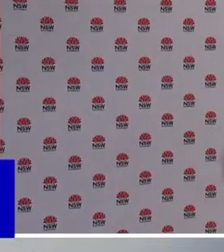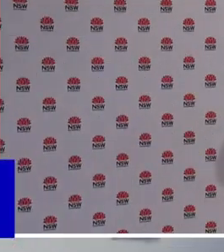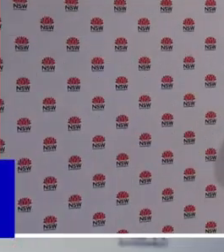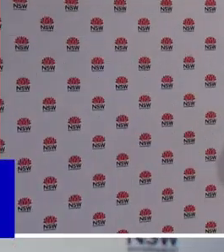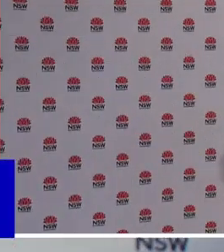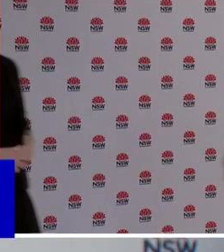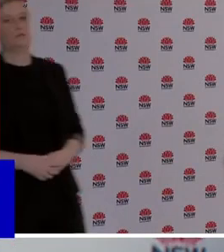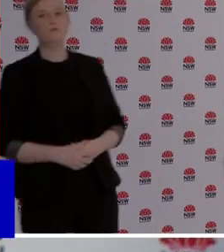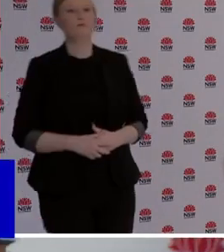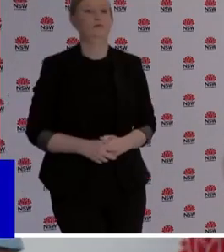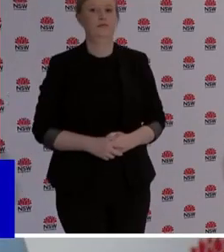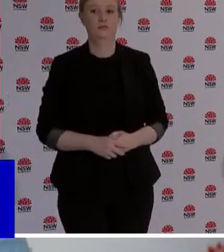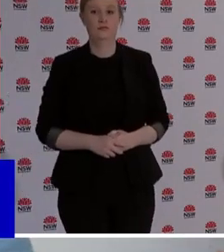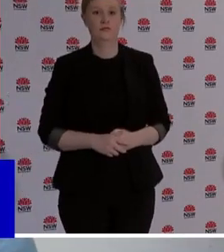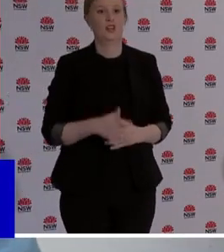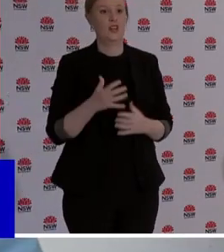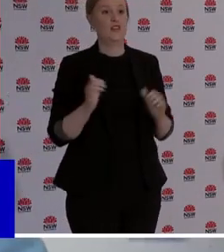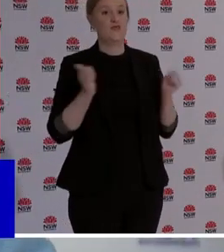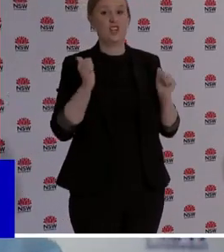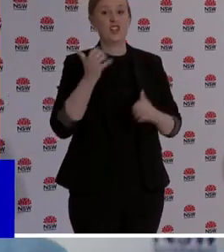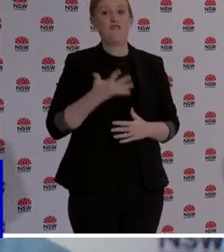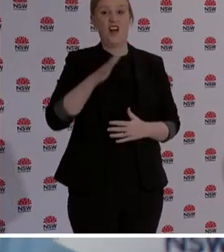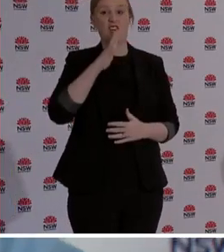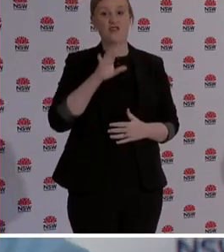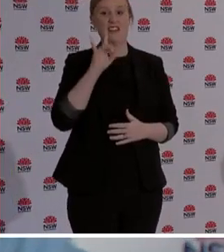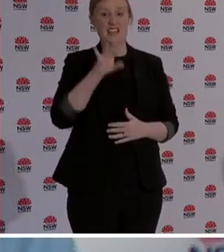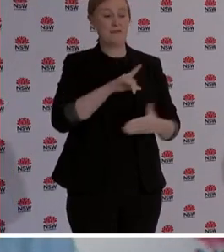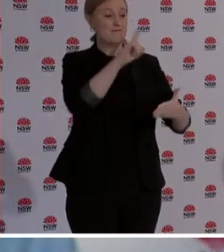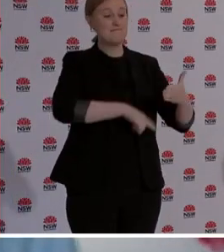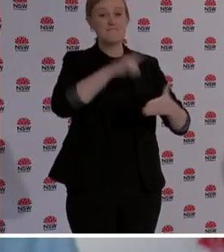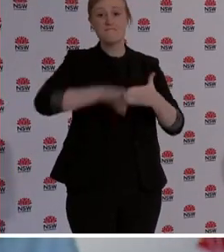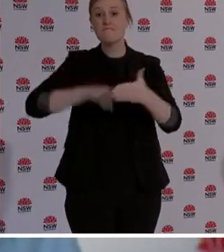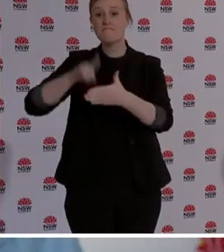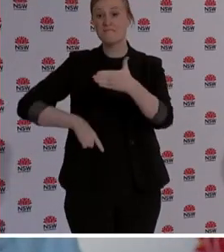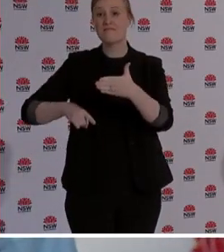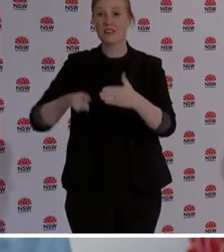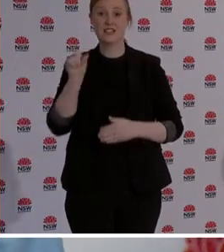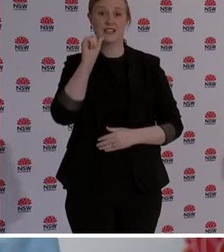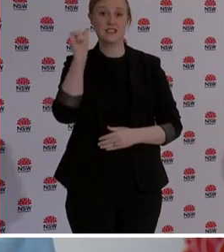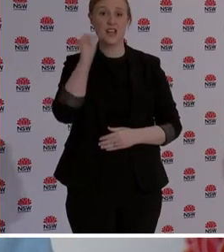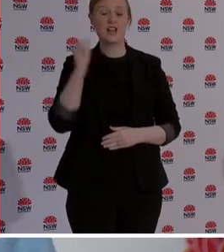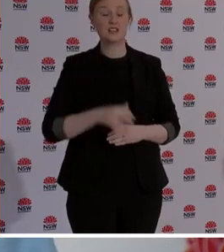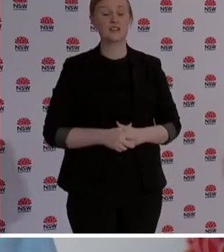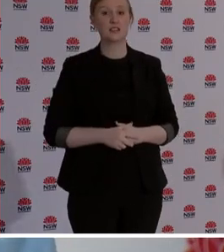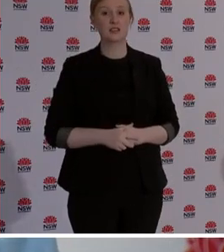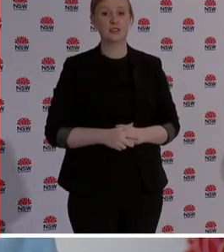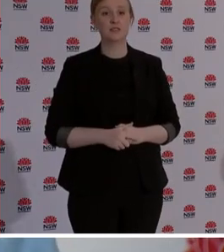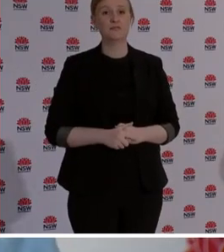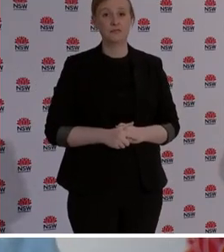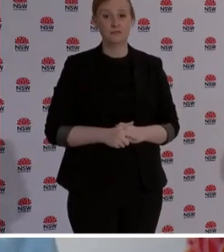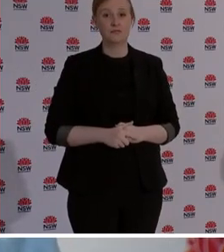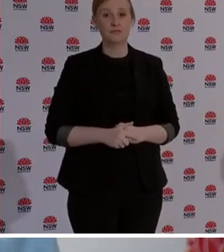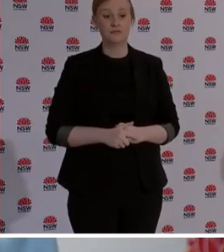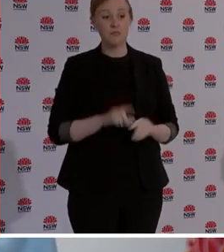penalty infringement notices issued in the last 24 hours. The vast majority of those two people whose behaviour